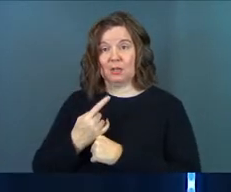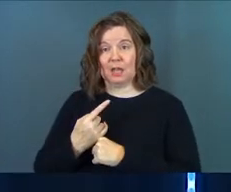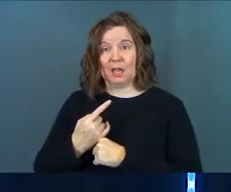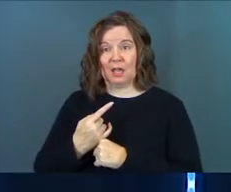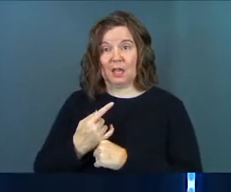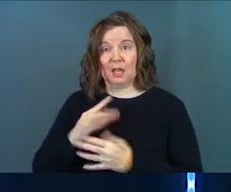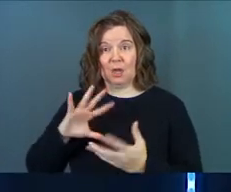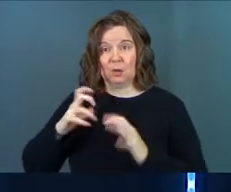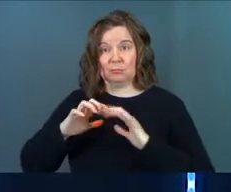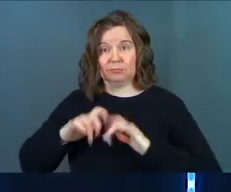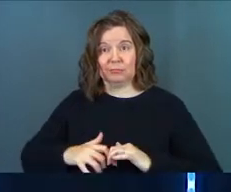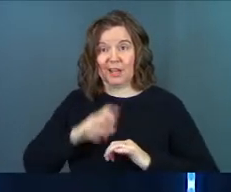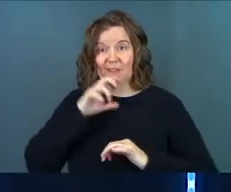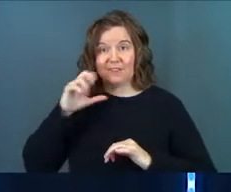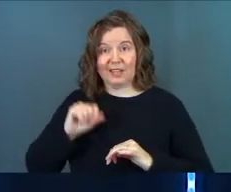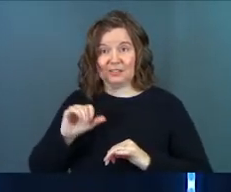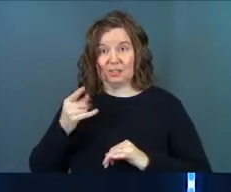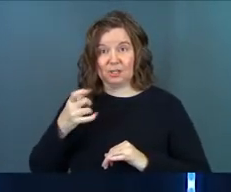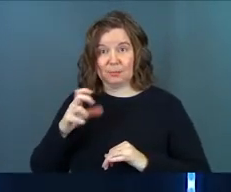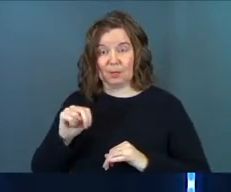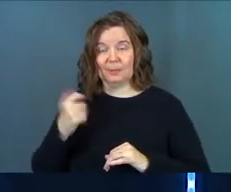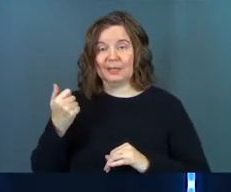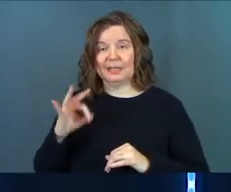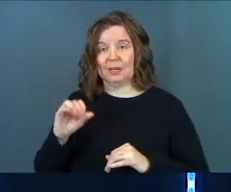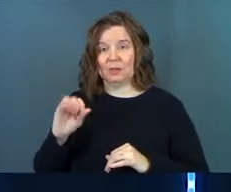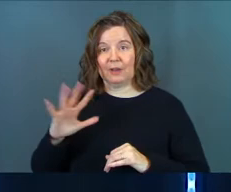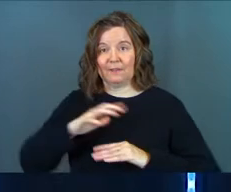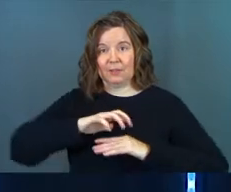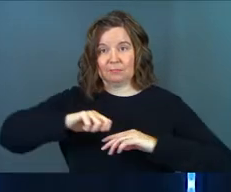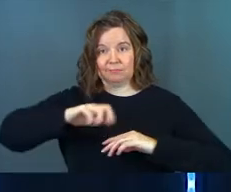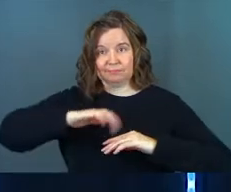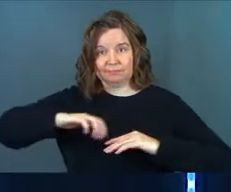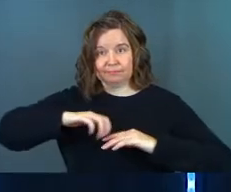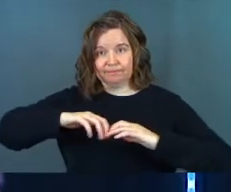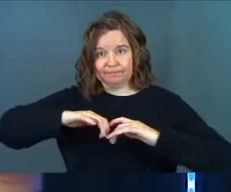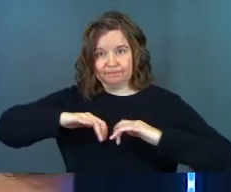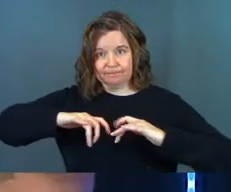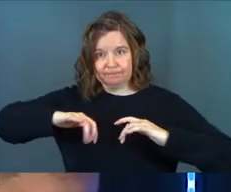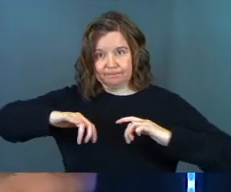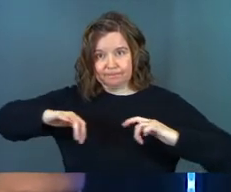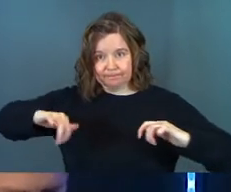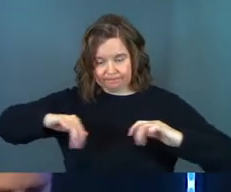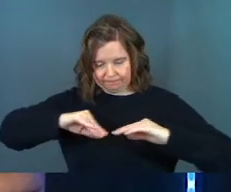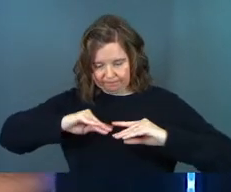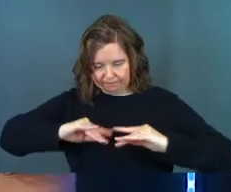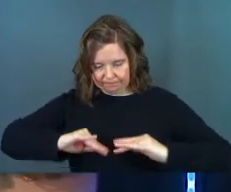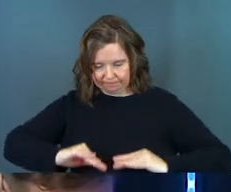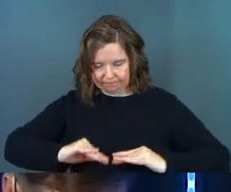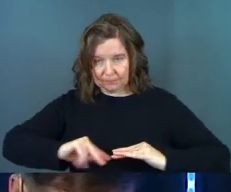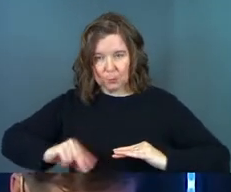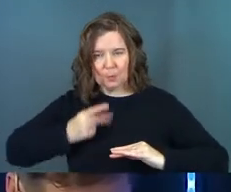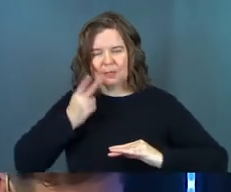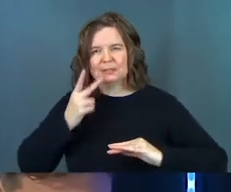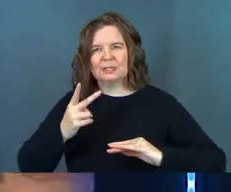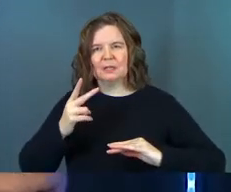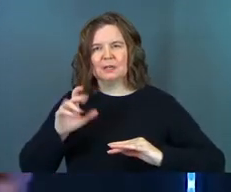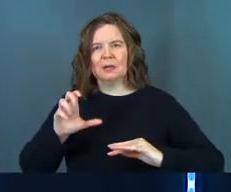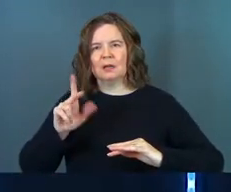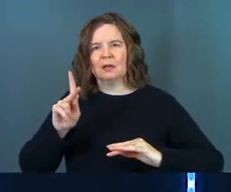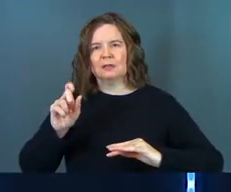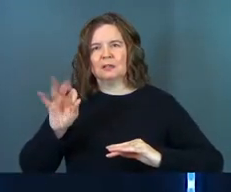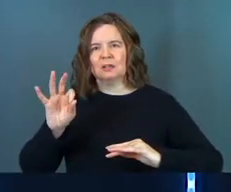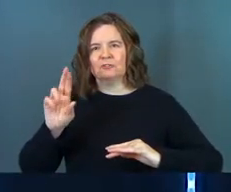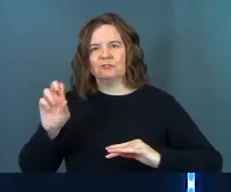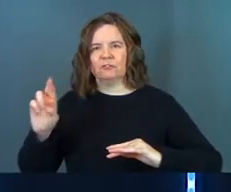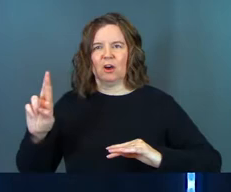ruins of ancient Capernaum. In 1905, there was an excavation done in the name of the modern city. Where have I got that? Kephar